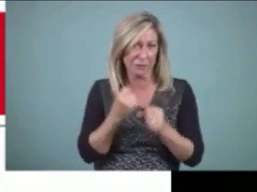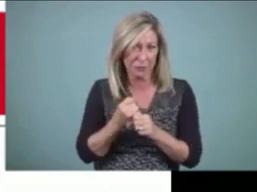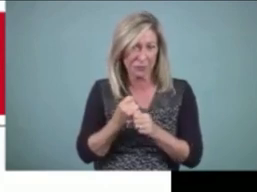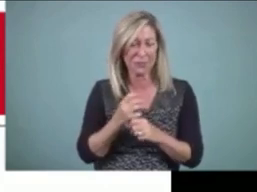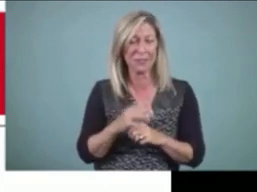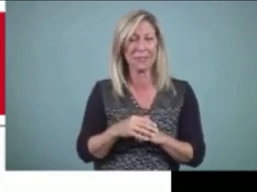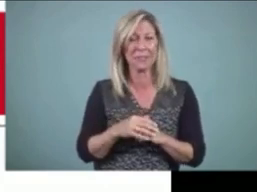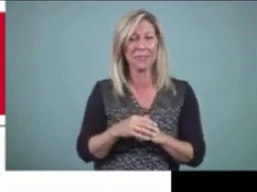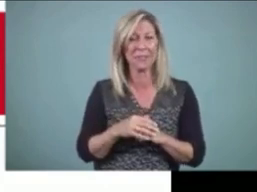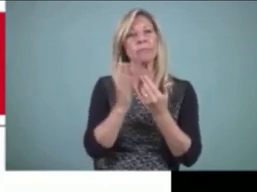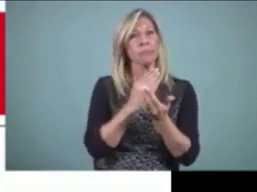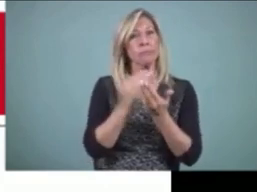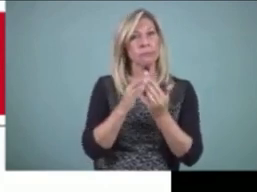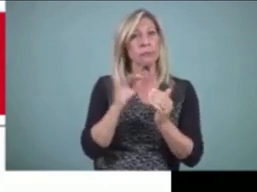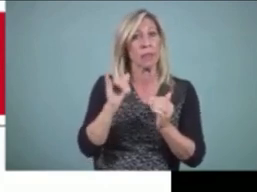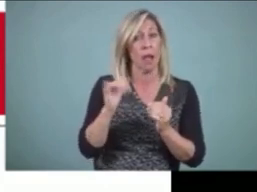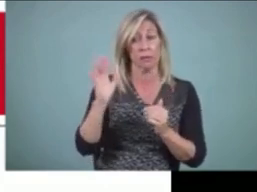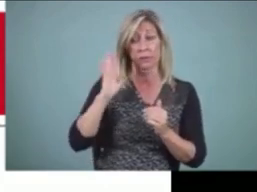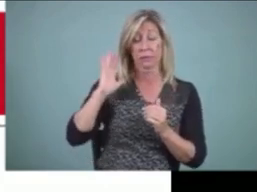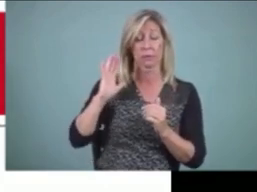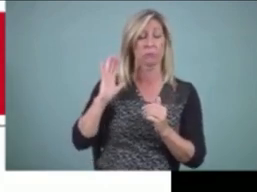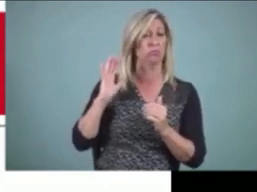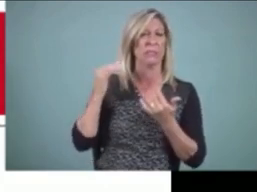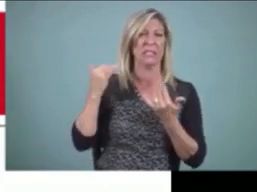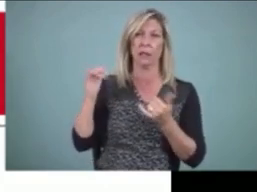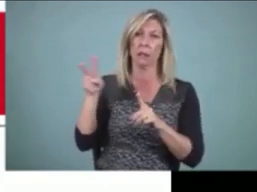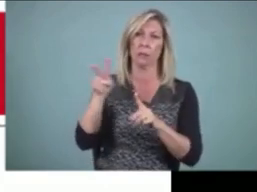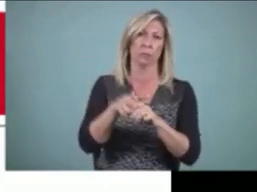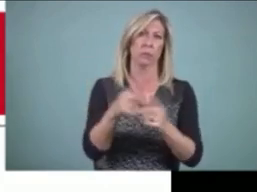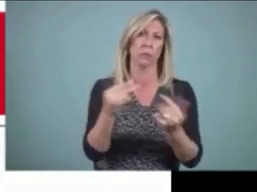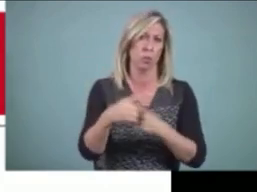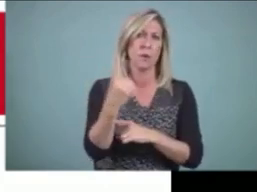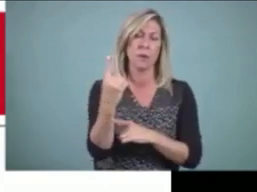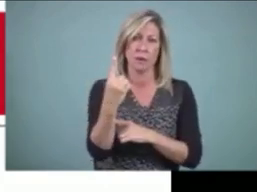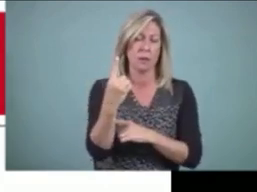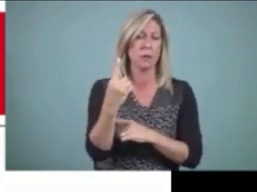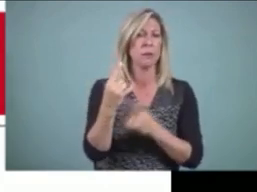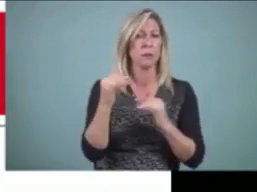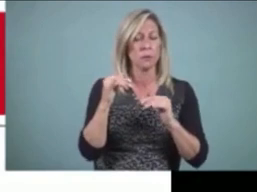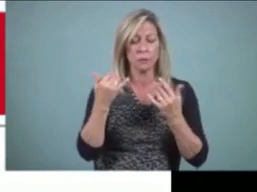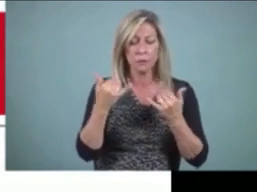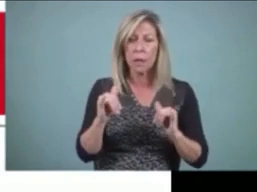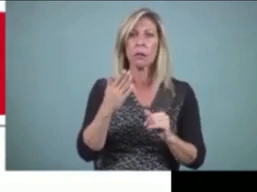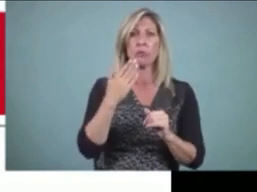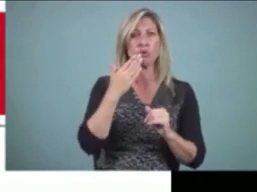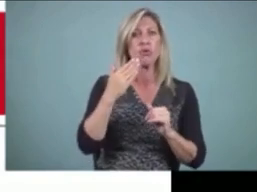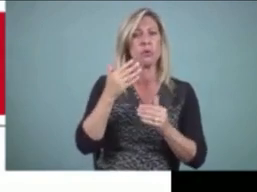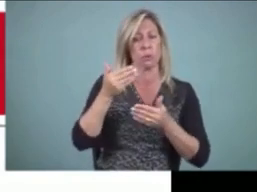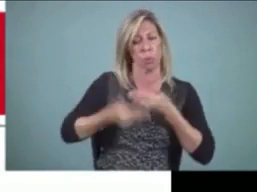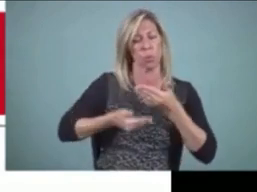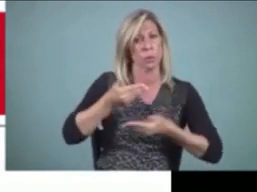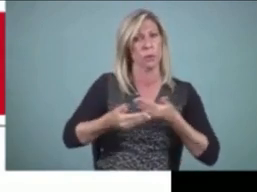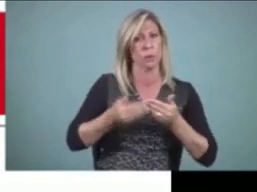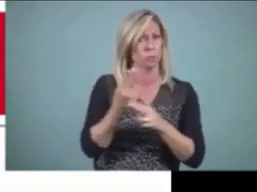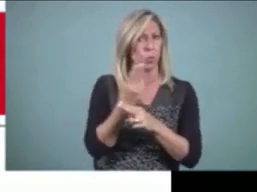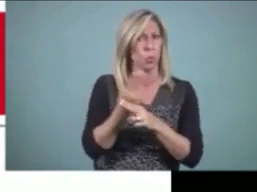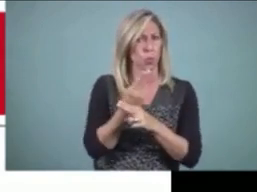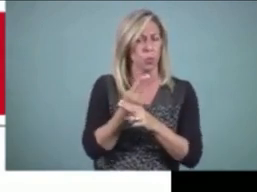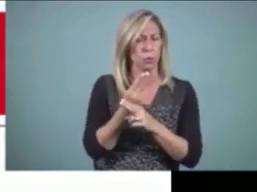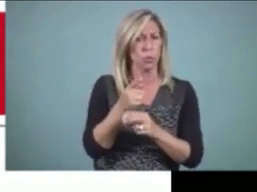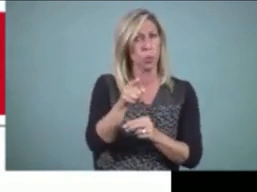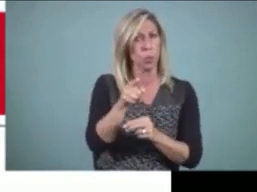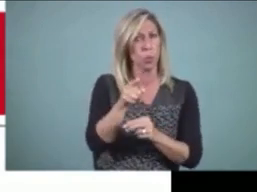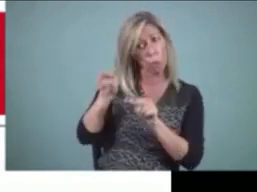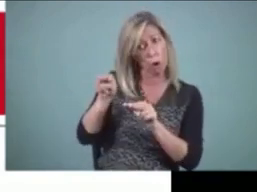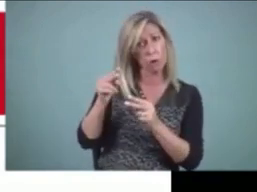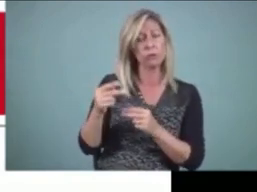this approach to teaching writing is relevant and still applicable. And what you will see is how it can work with deaf